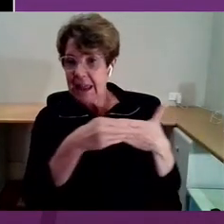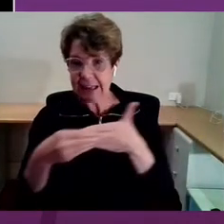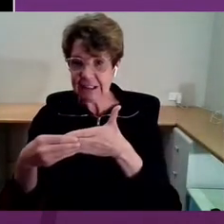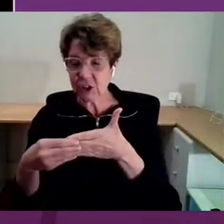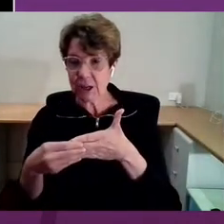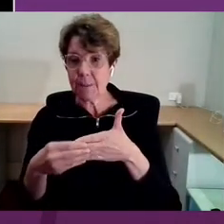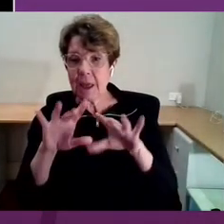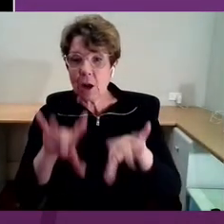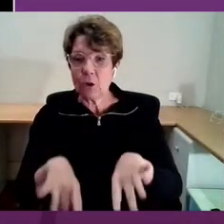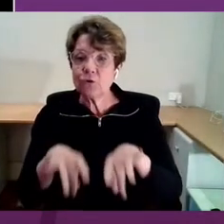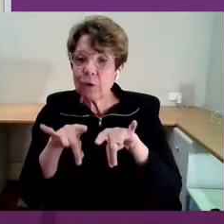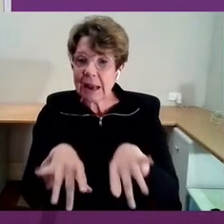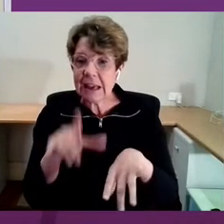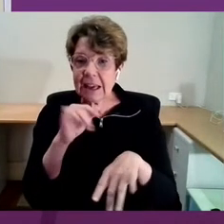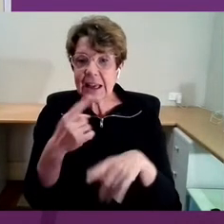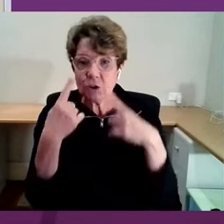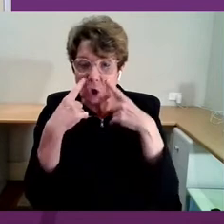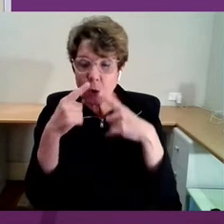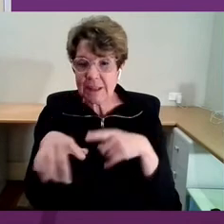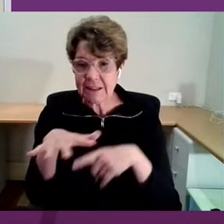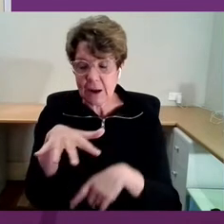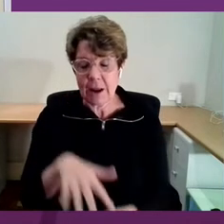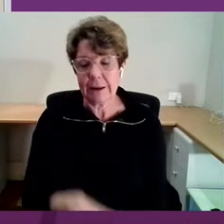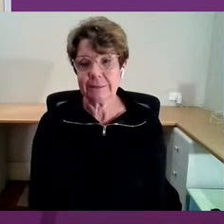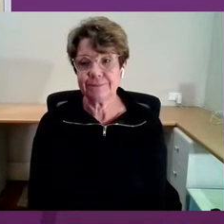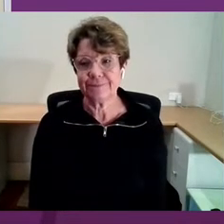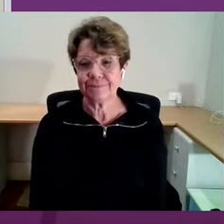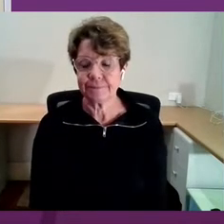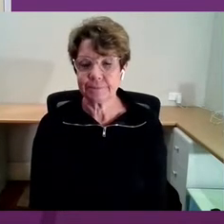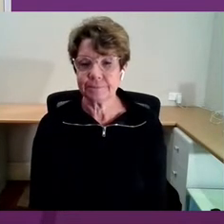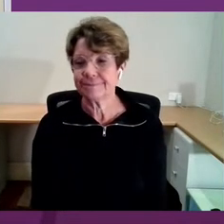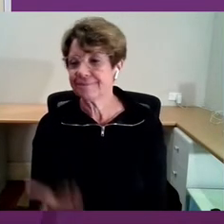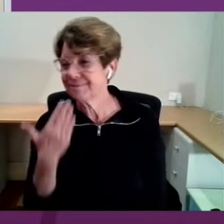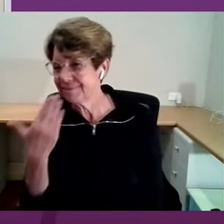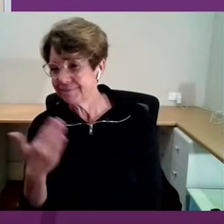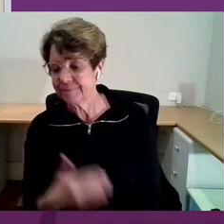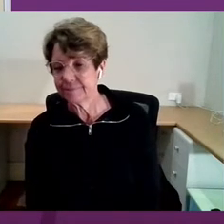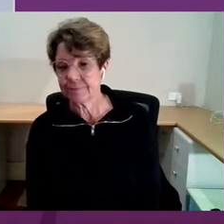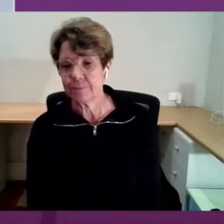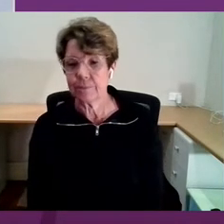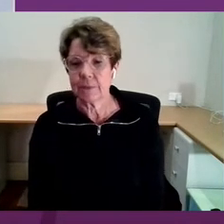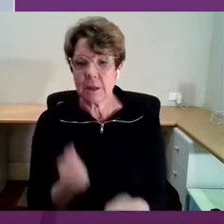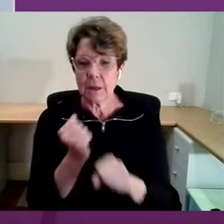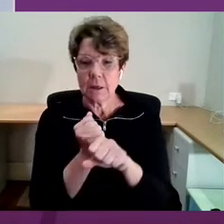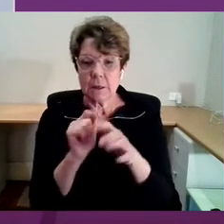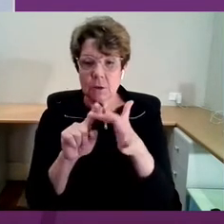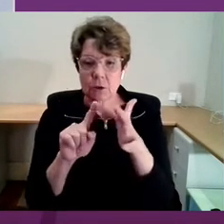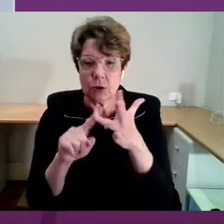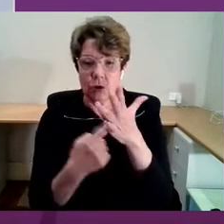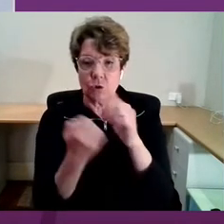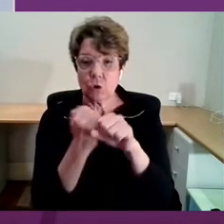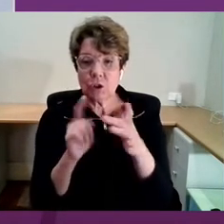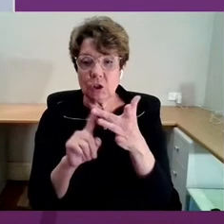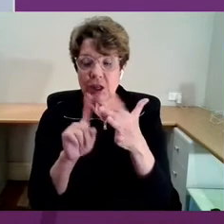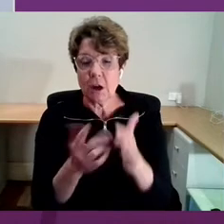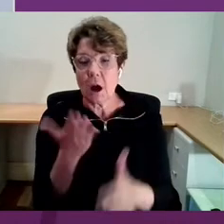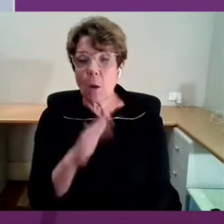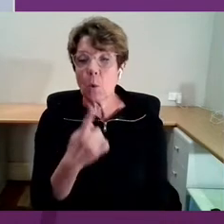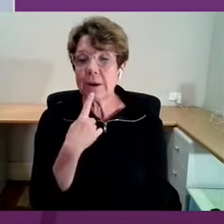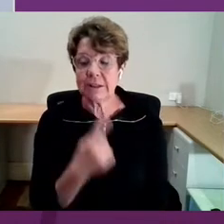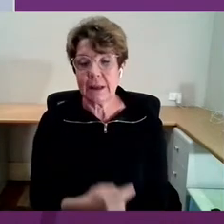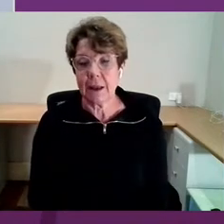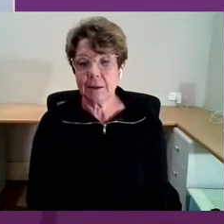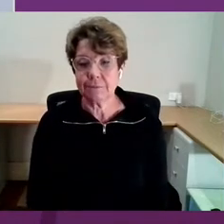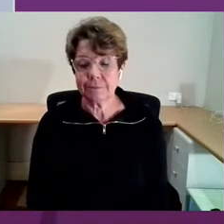in this area. Thank you. Georgie? I just want to say a huge